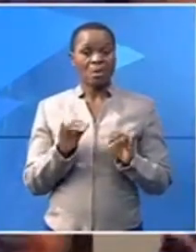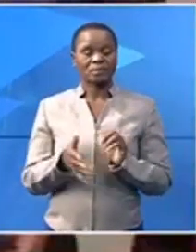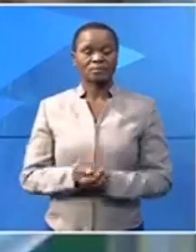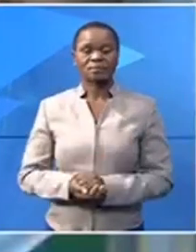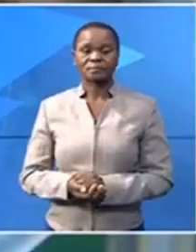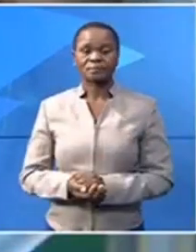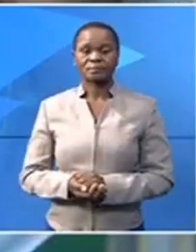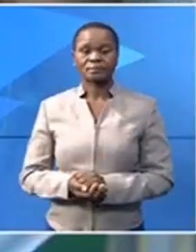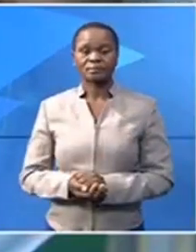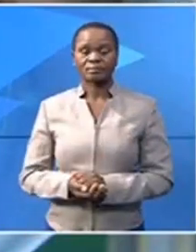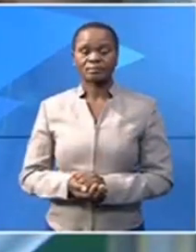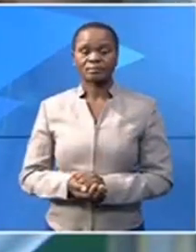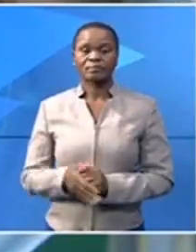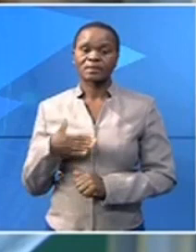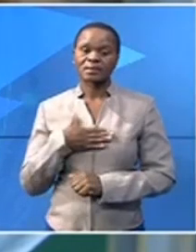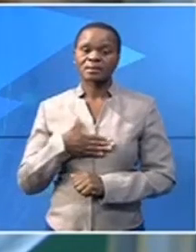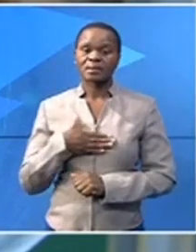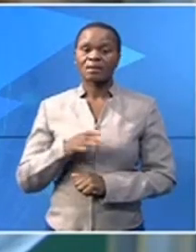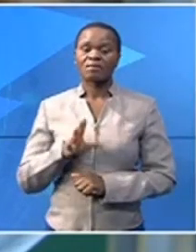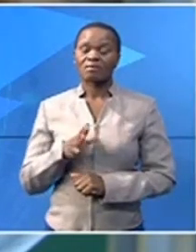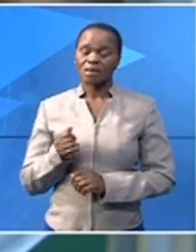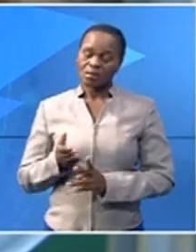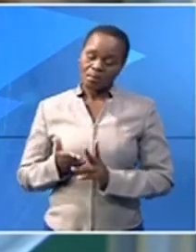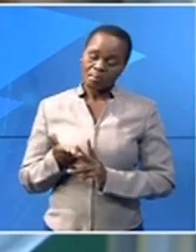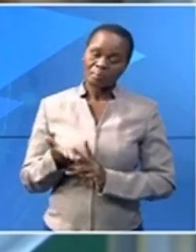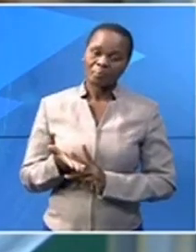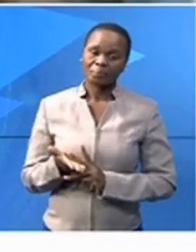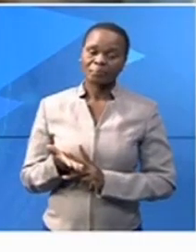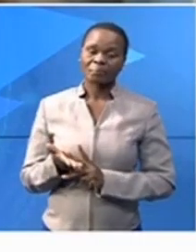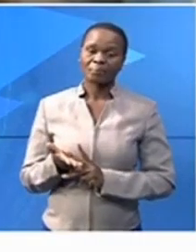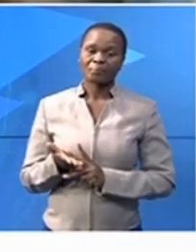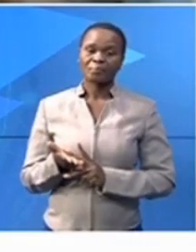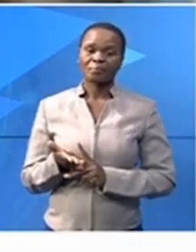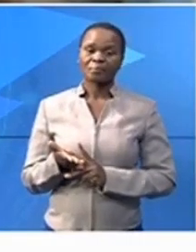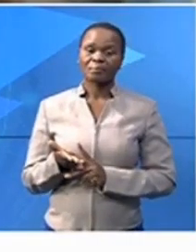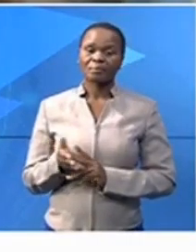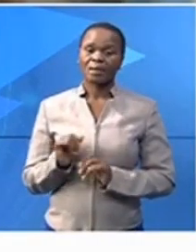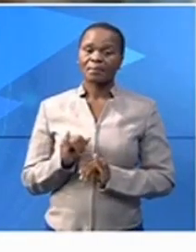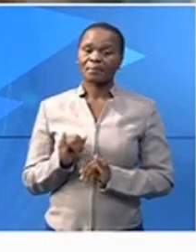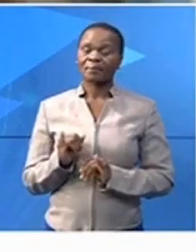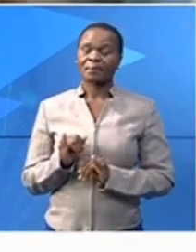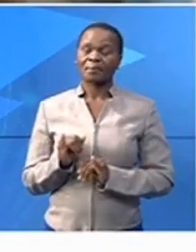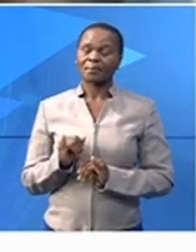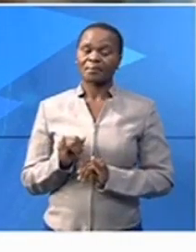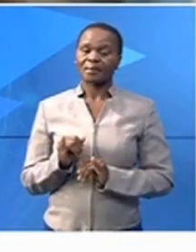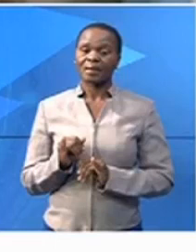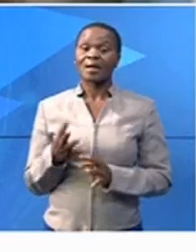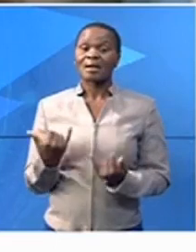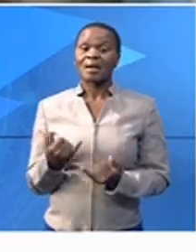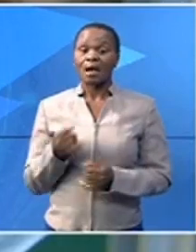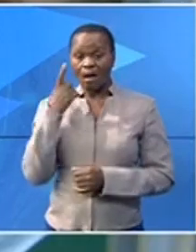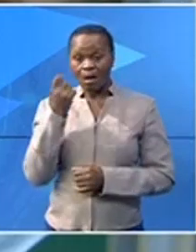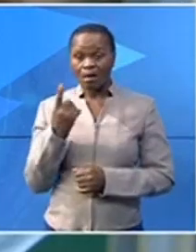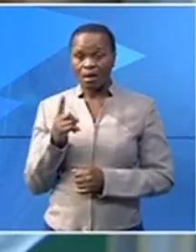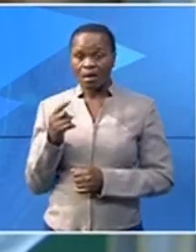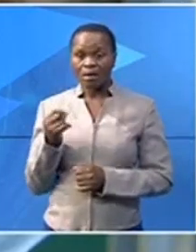The route was fine coming through. There were few little fires but it wasn't bad. But now I believe